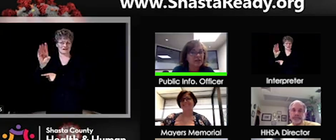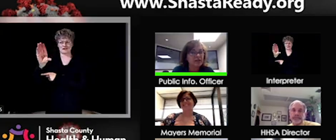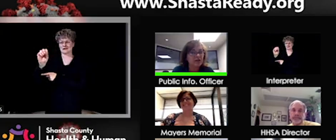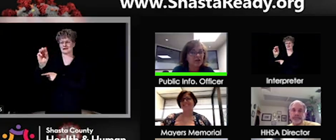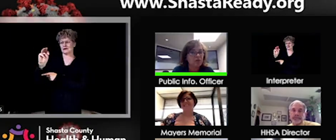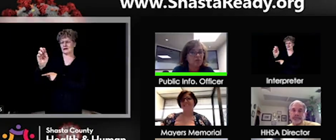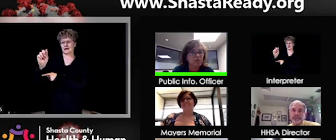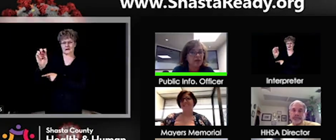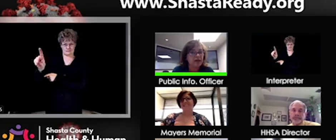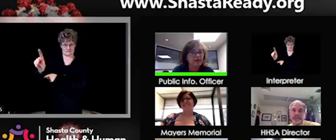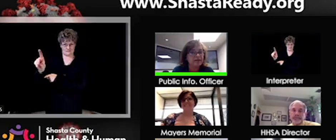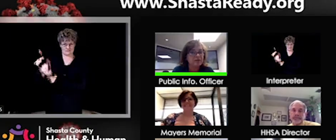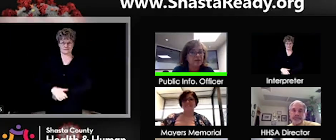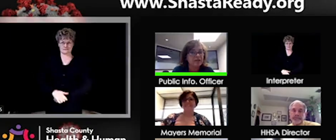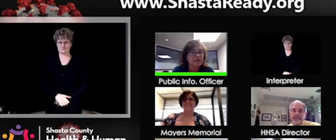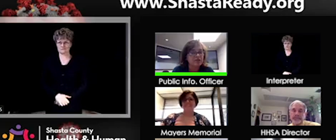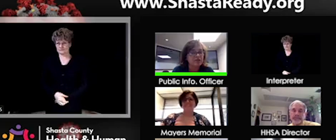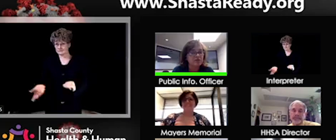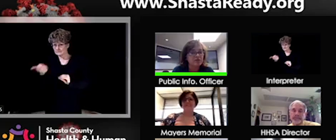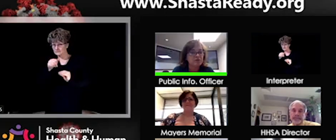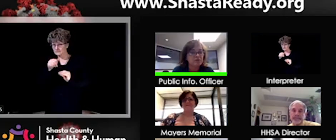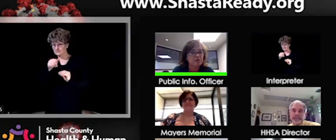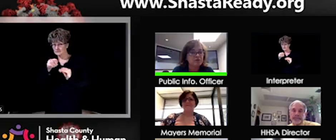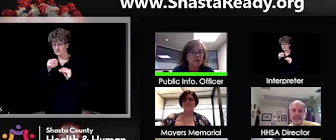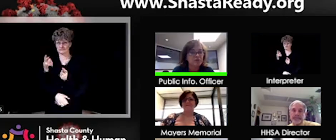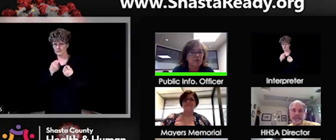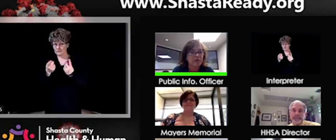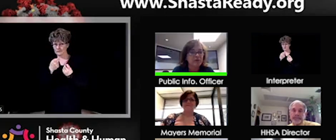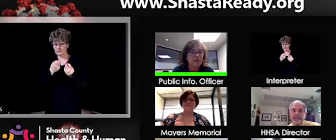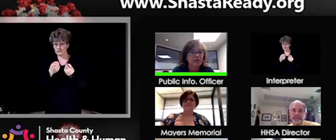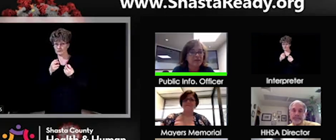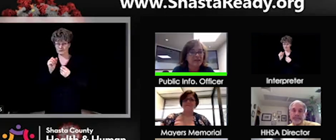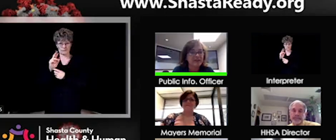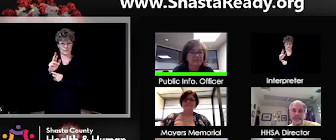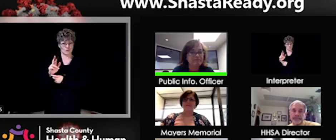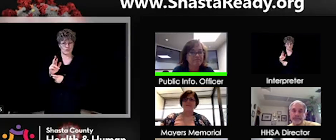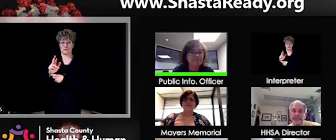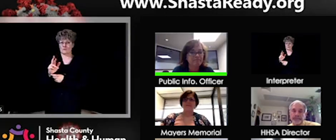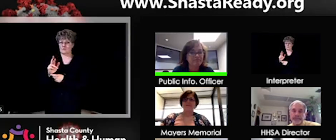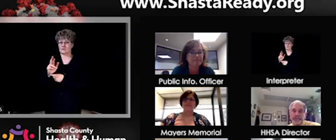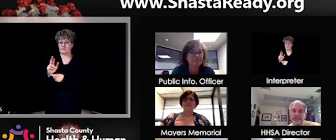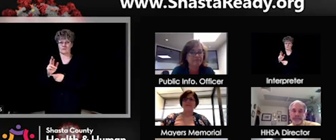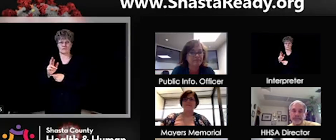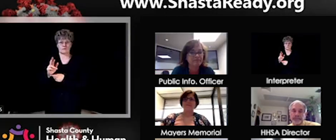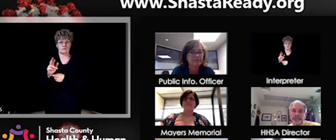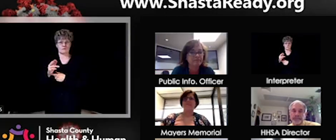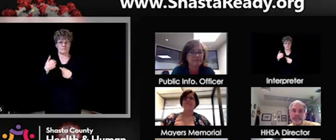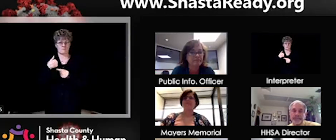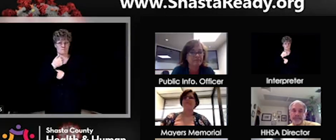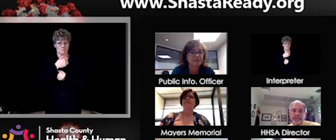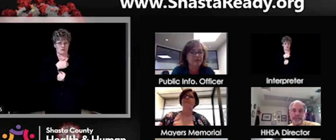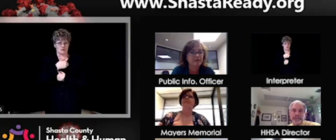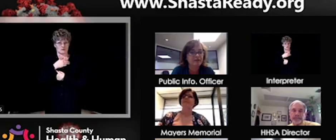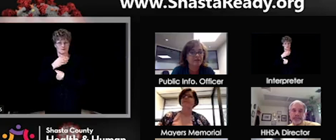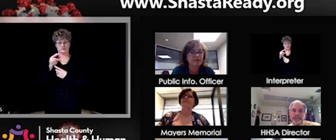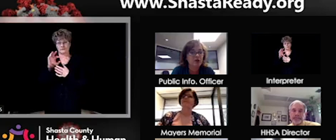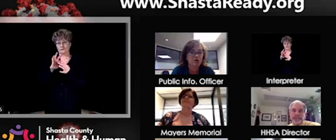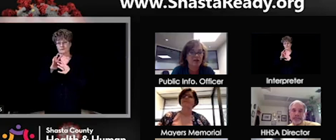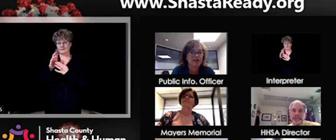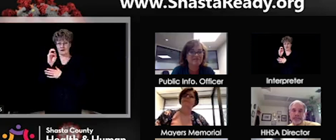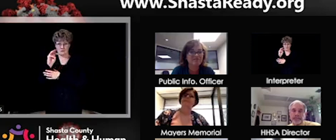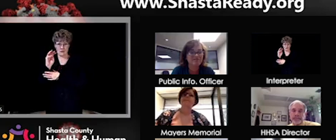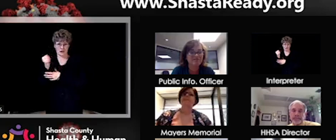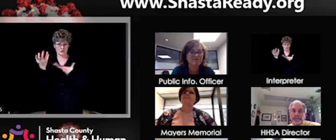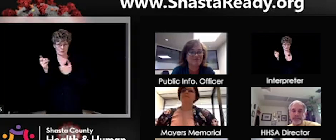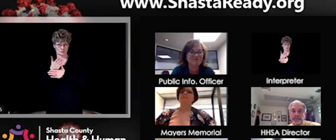questions or anything that any of our panelists would like to share before we leave? Uh, I got a quick one. I hope